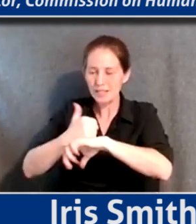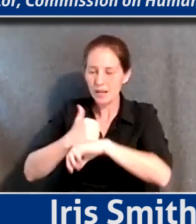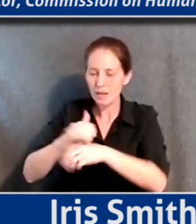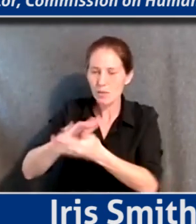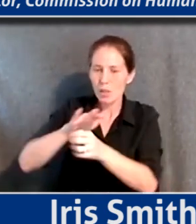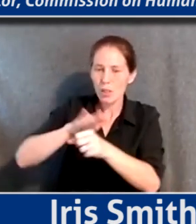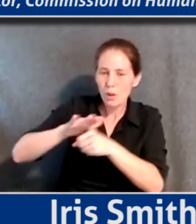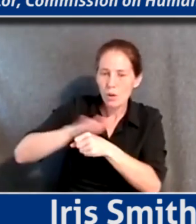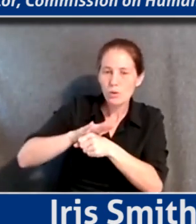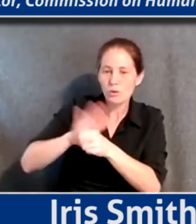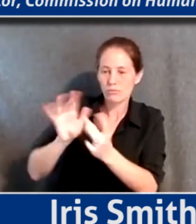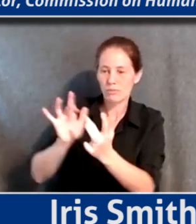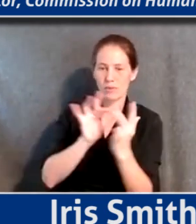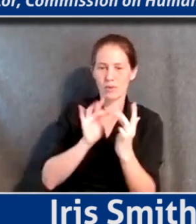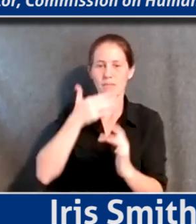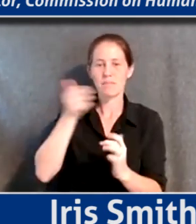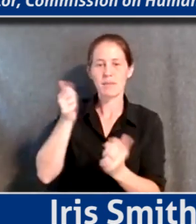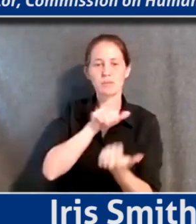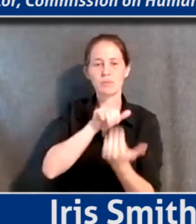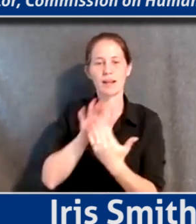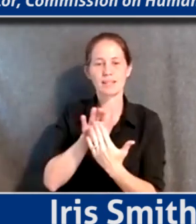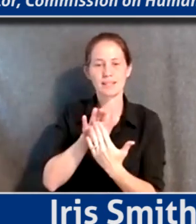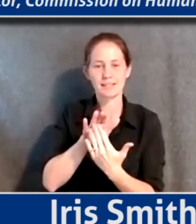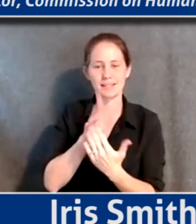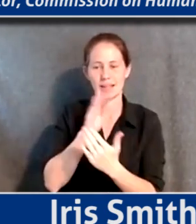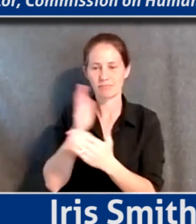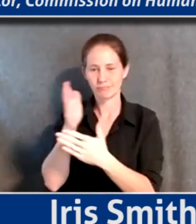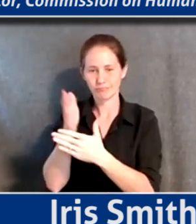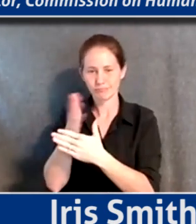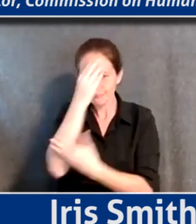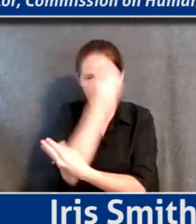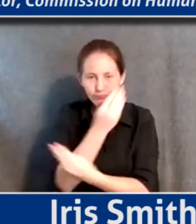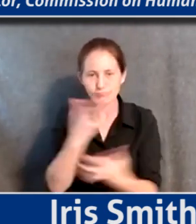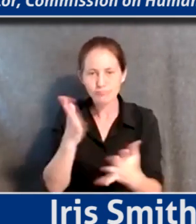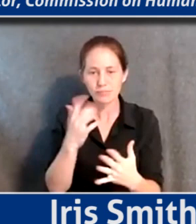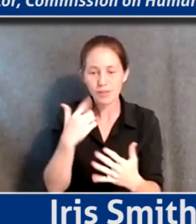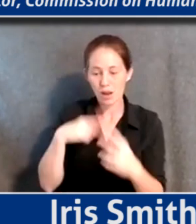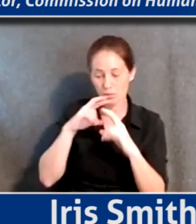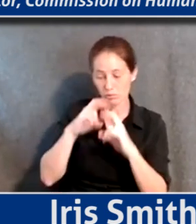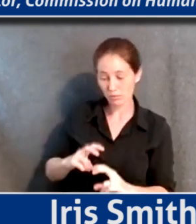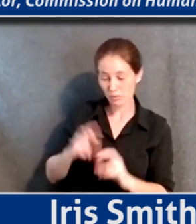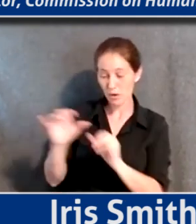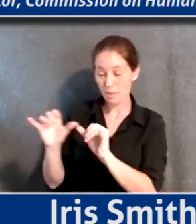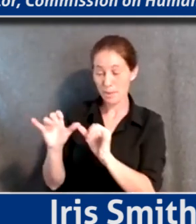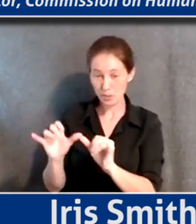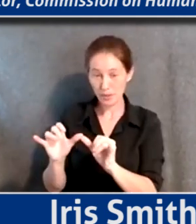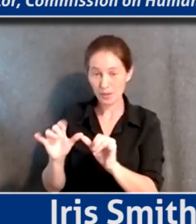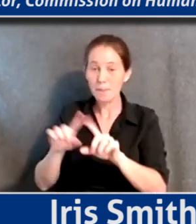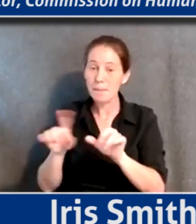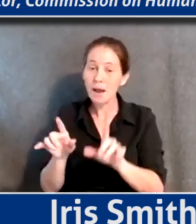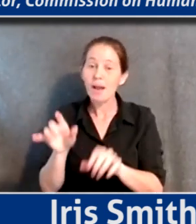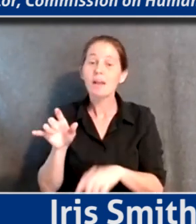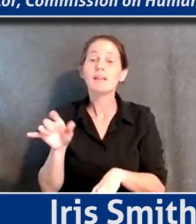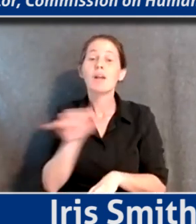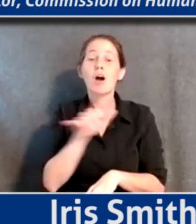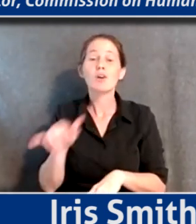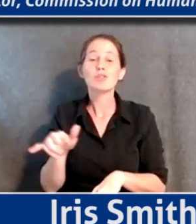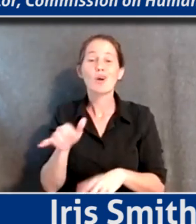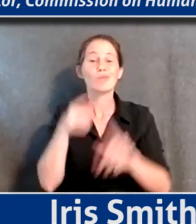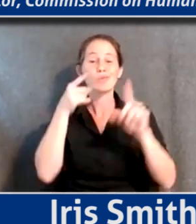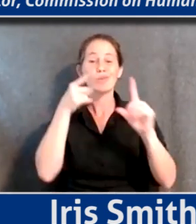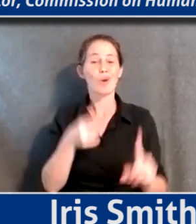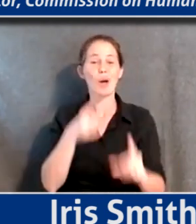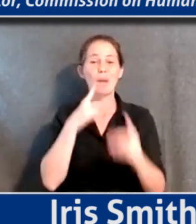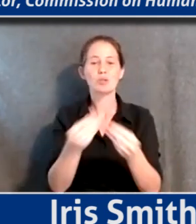best practices and kind of sharing our insights in terms of both measurement protocols, but also it's ultimately about the